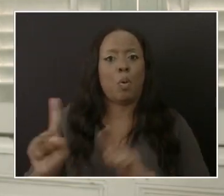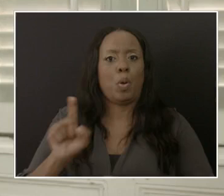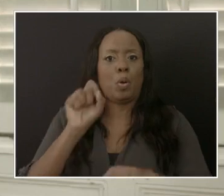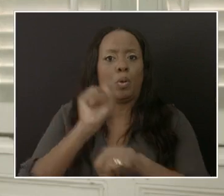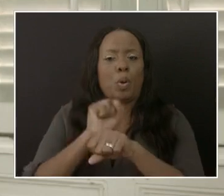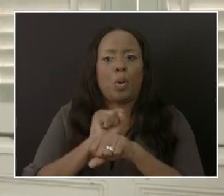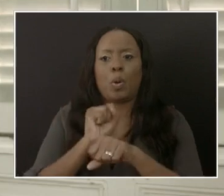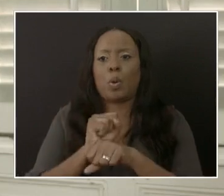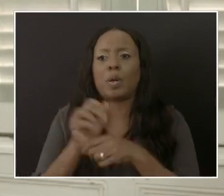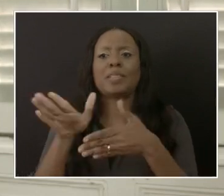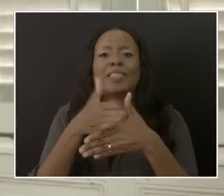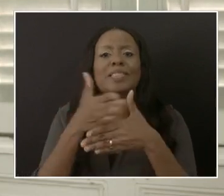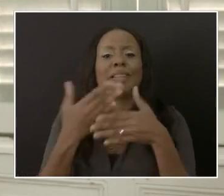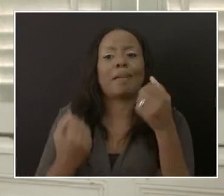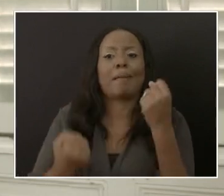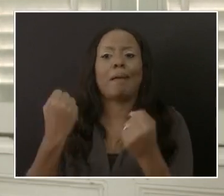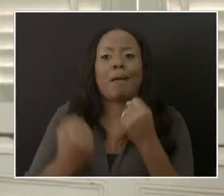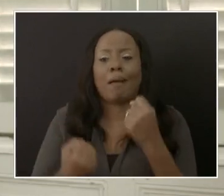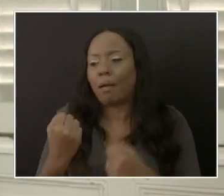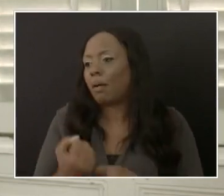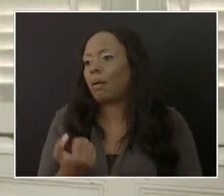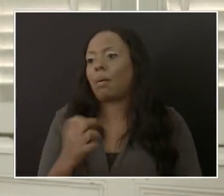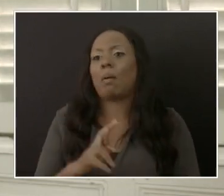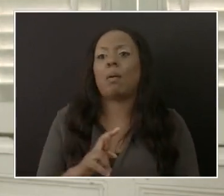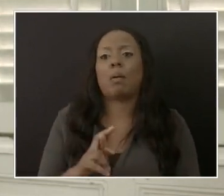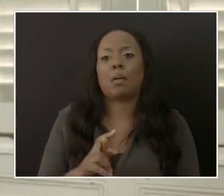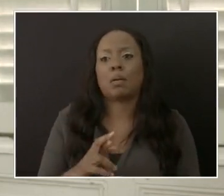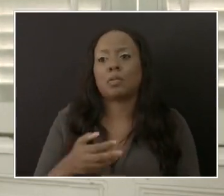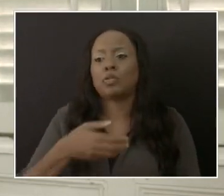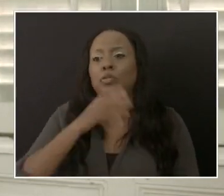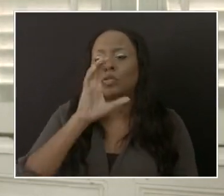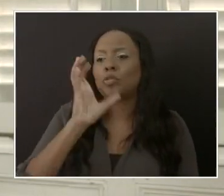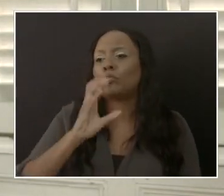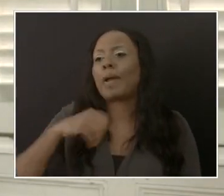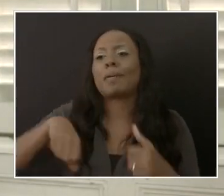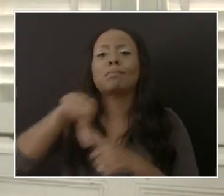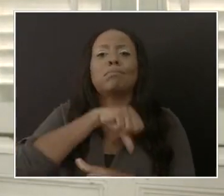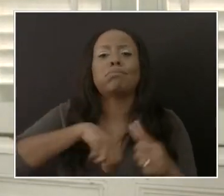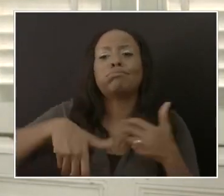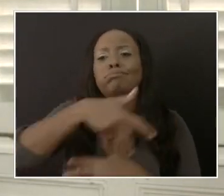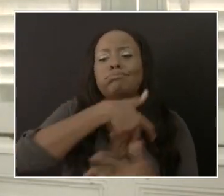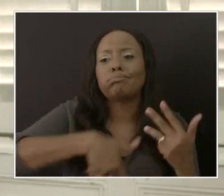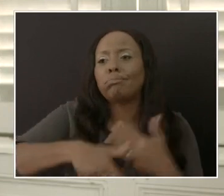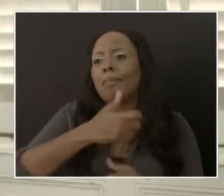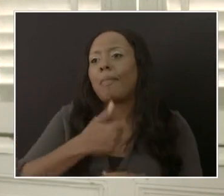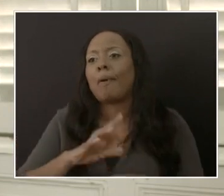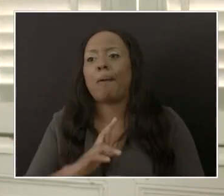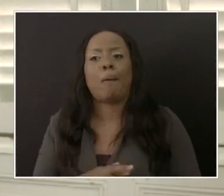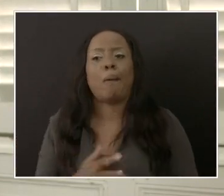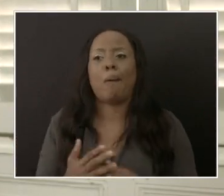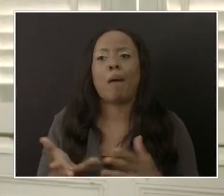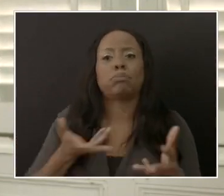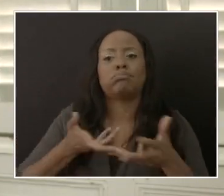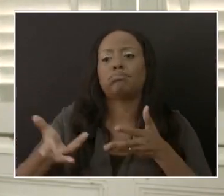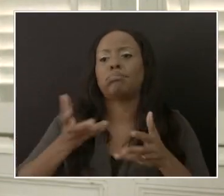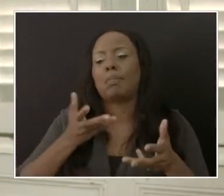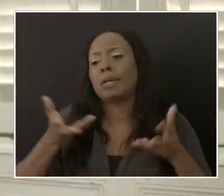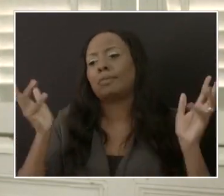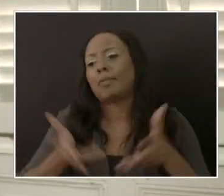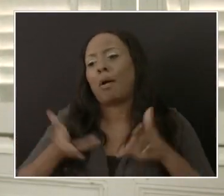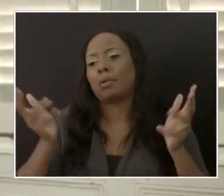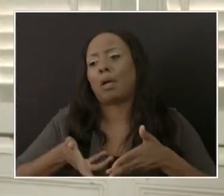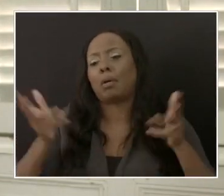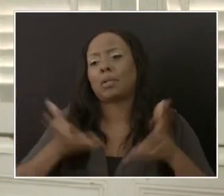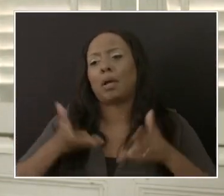stand up under the tree and have a conversation afterwards or go and have a drink somewhere together. So the business places have not